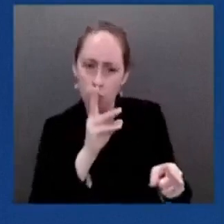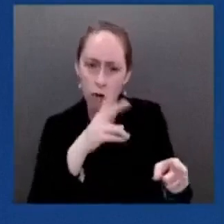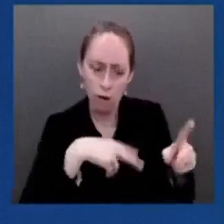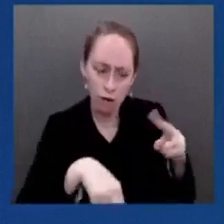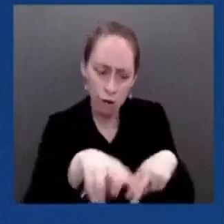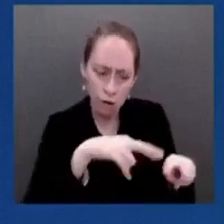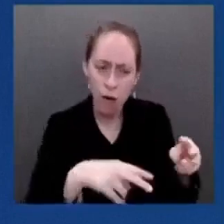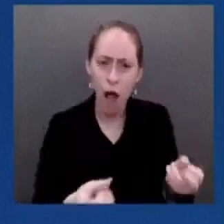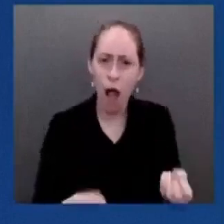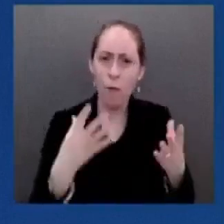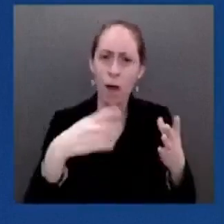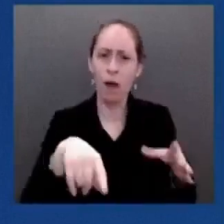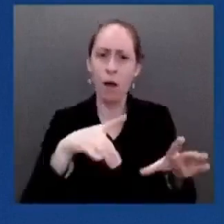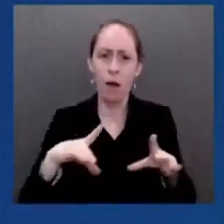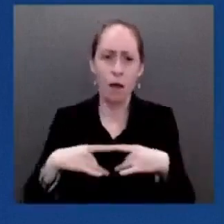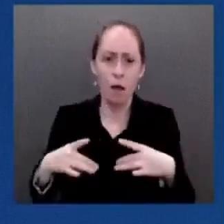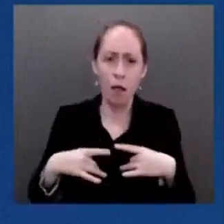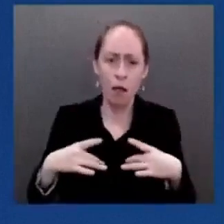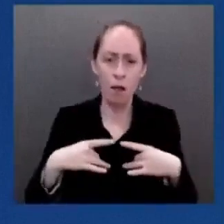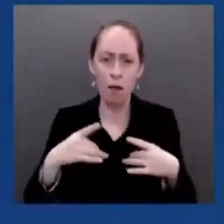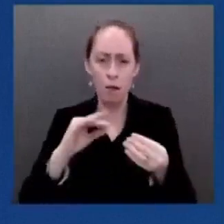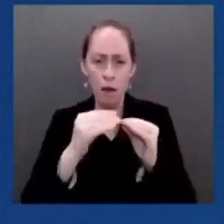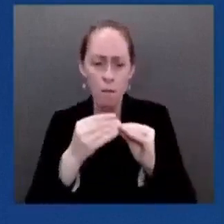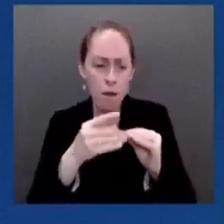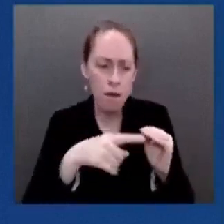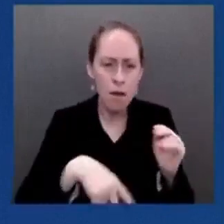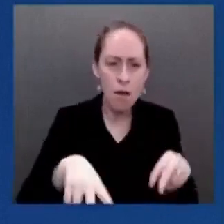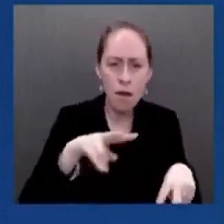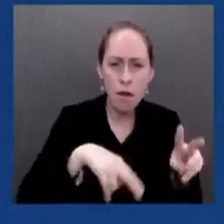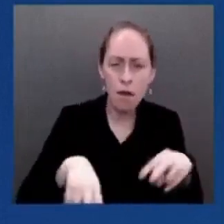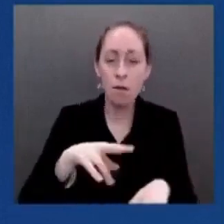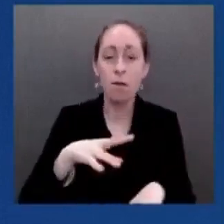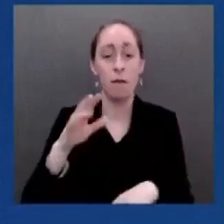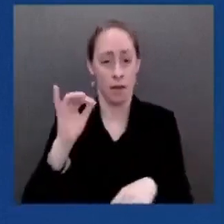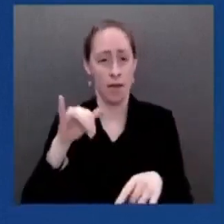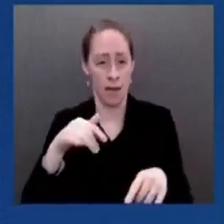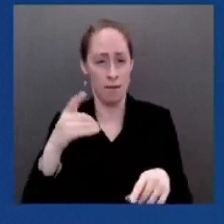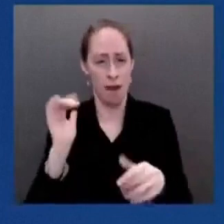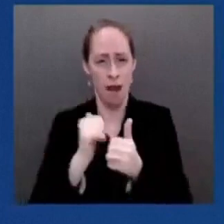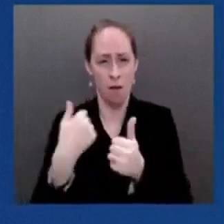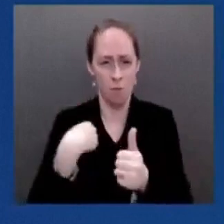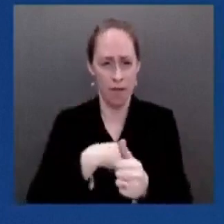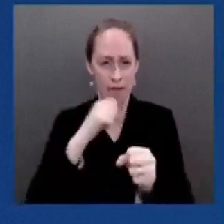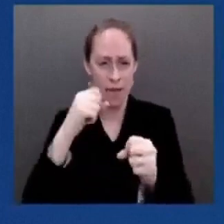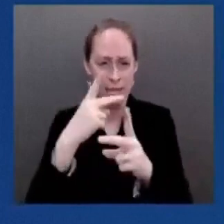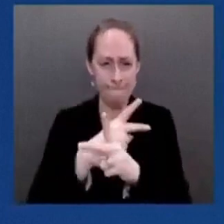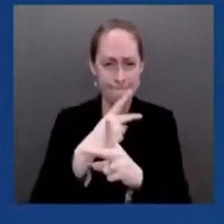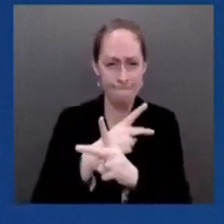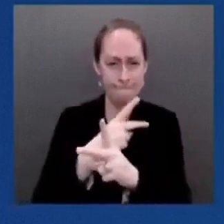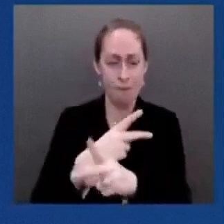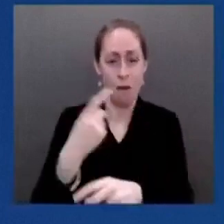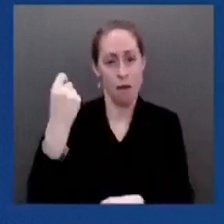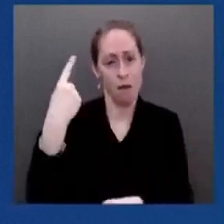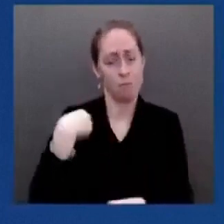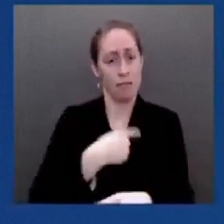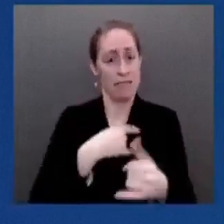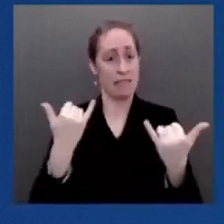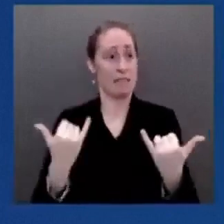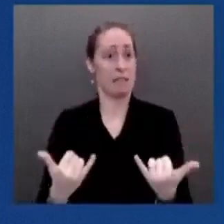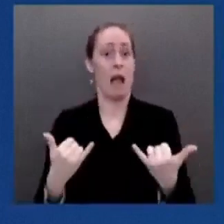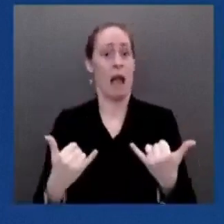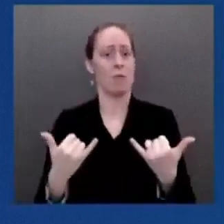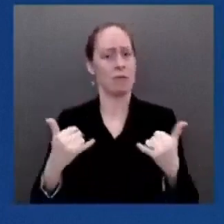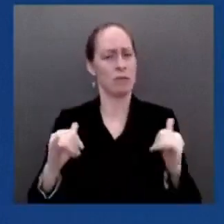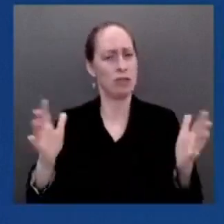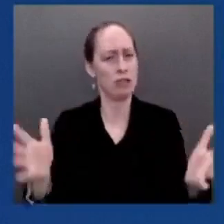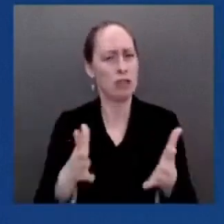We continue to recommend masking in areas of high and substantial transmission. That's much of the country right now in public indoor